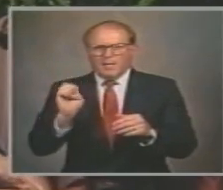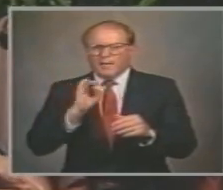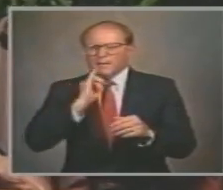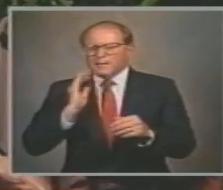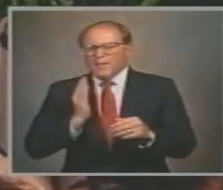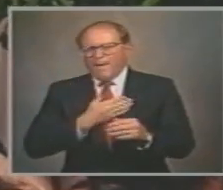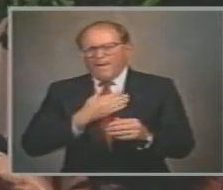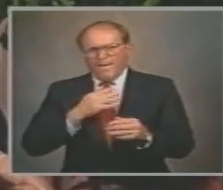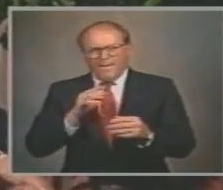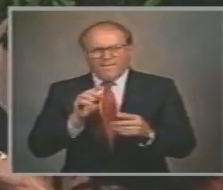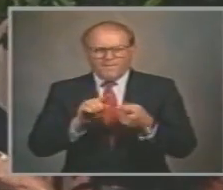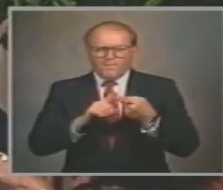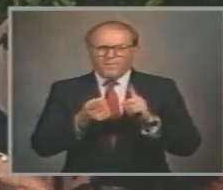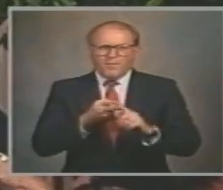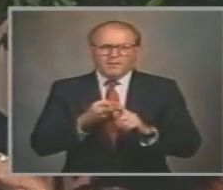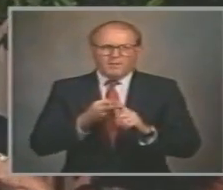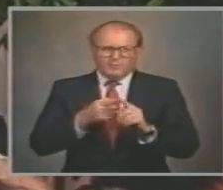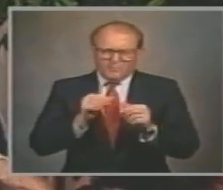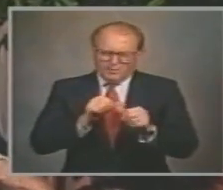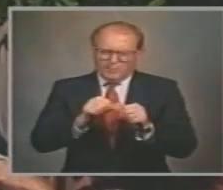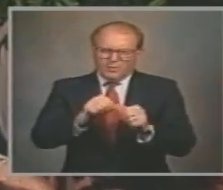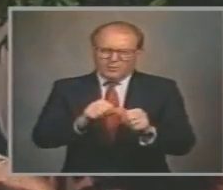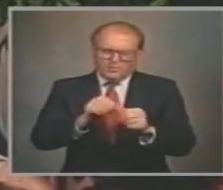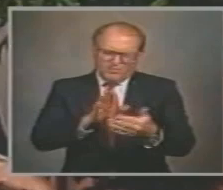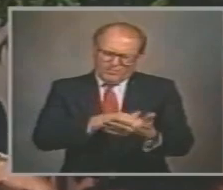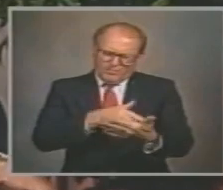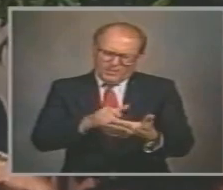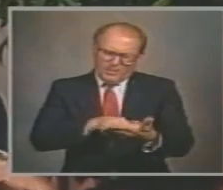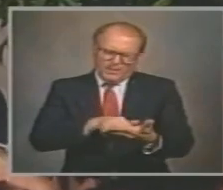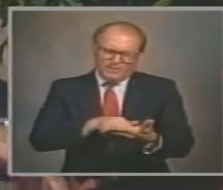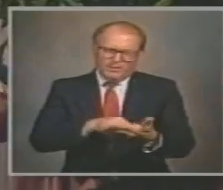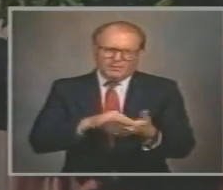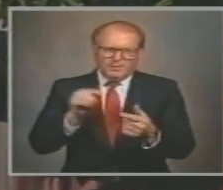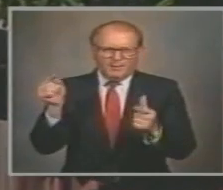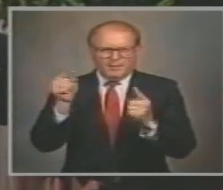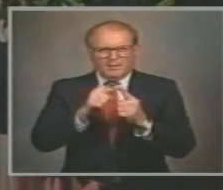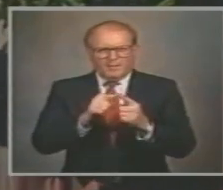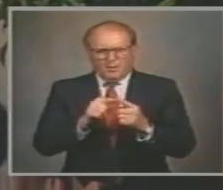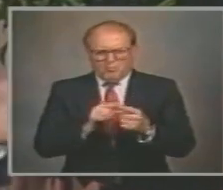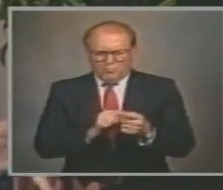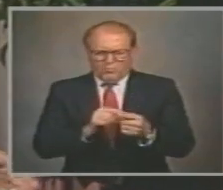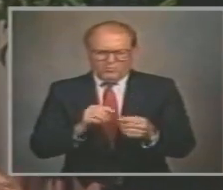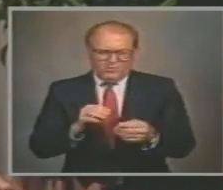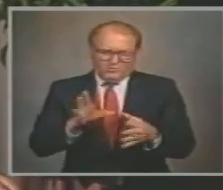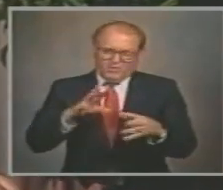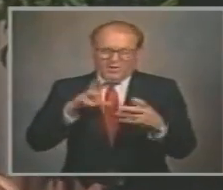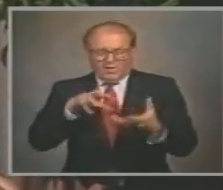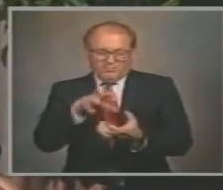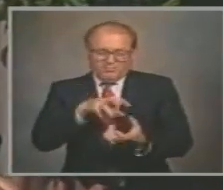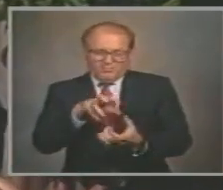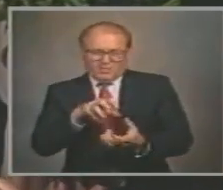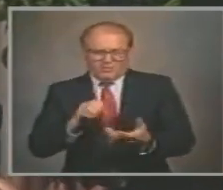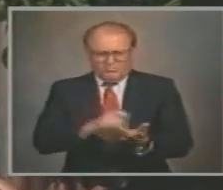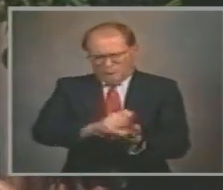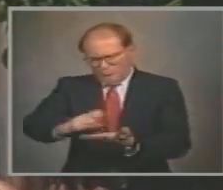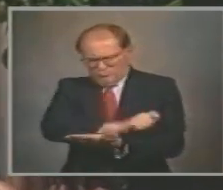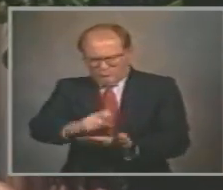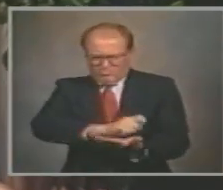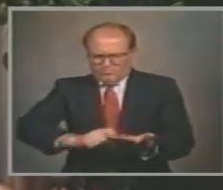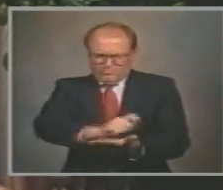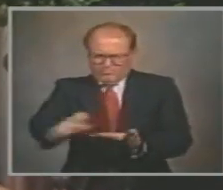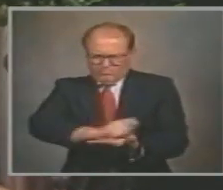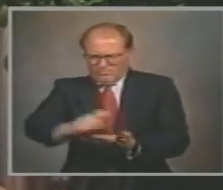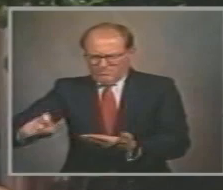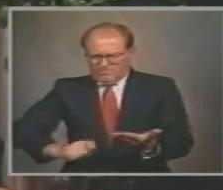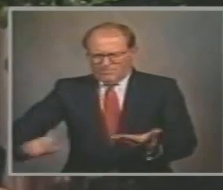was staying in the lines And doing a beautiful job With his coloring Until suddenly he went berserk Started scribbling with